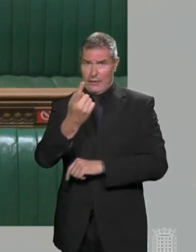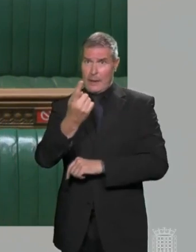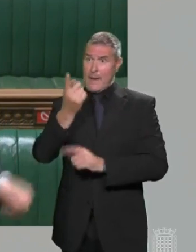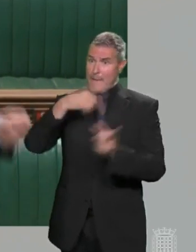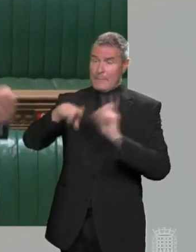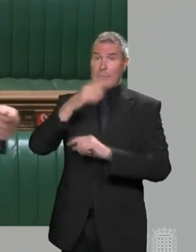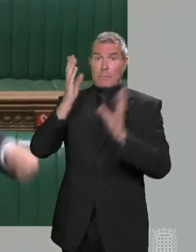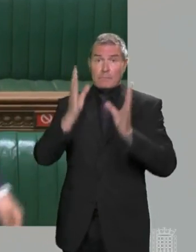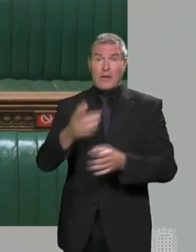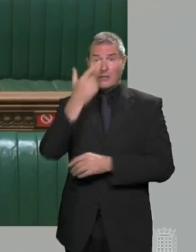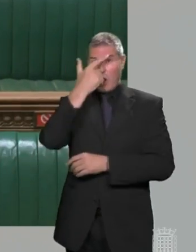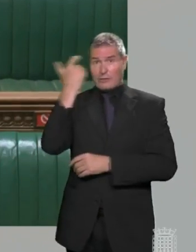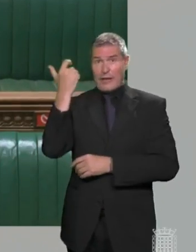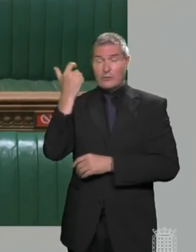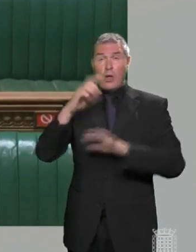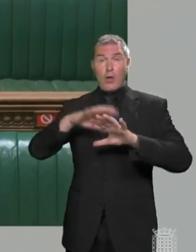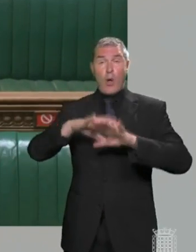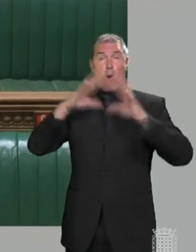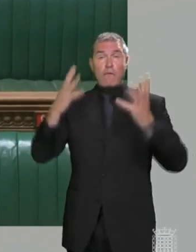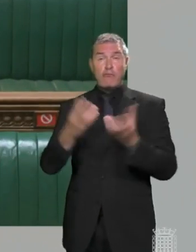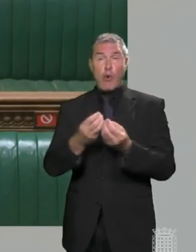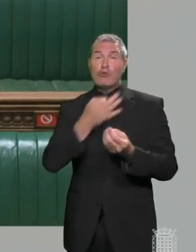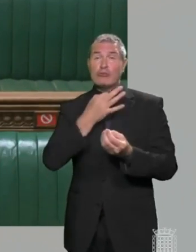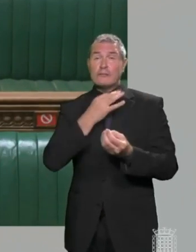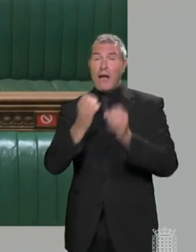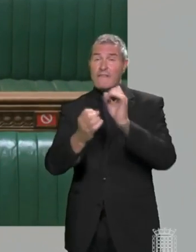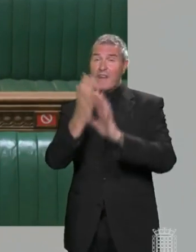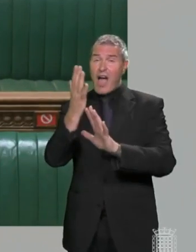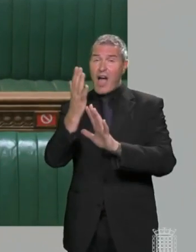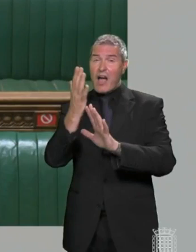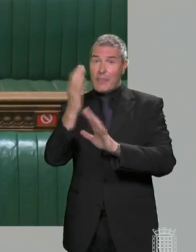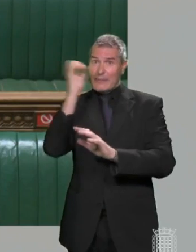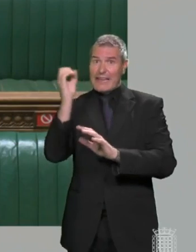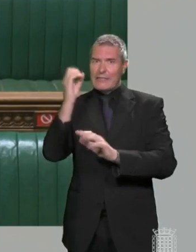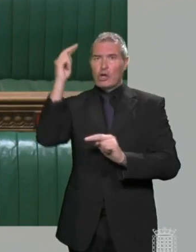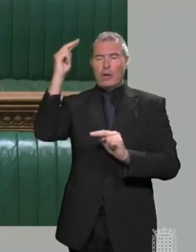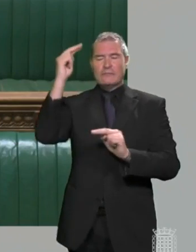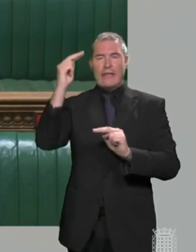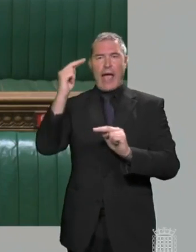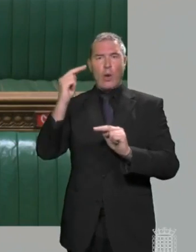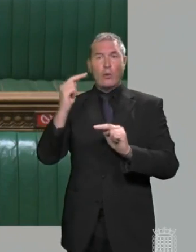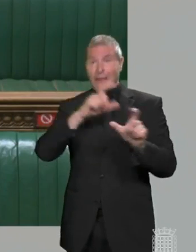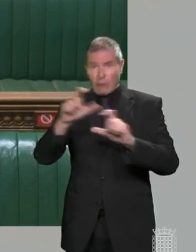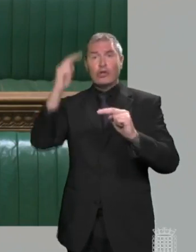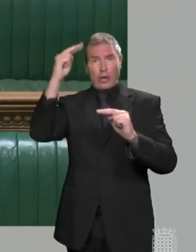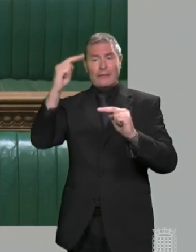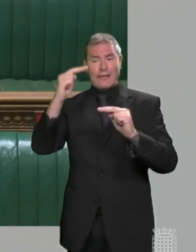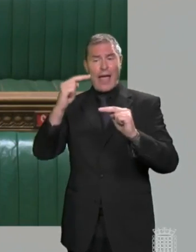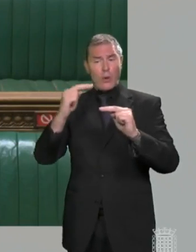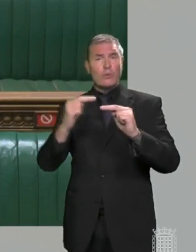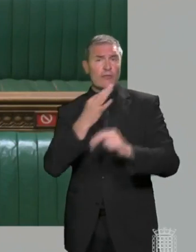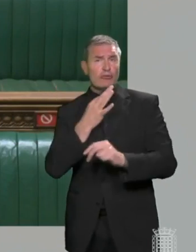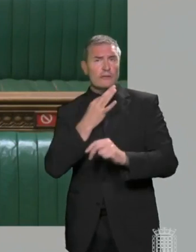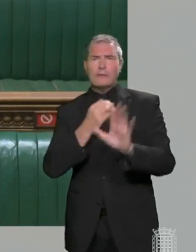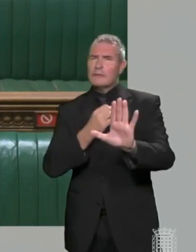understand that overall risks of death by fire have been coming down for a very long time and will continue to come down. And it is simply not the